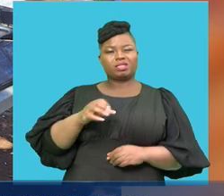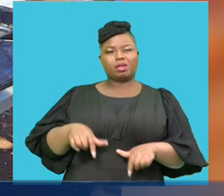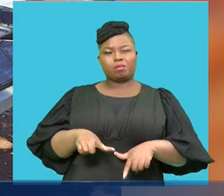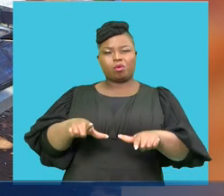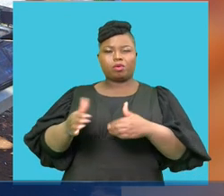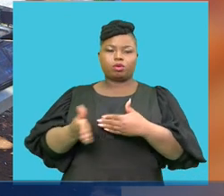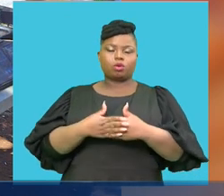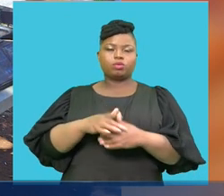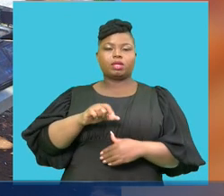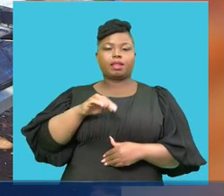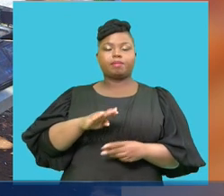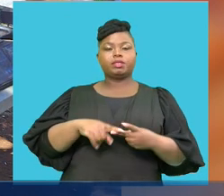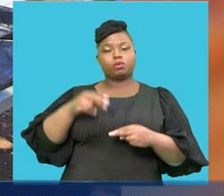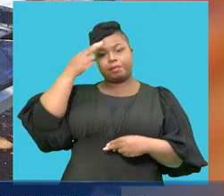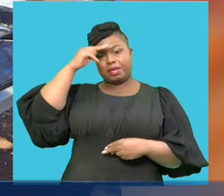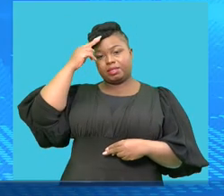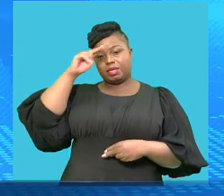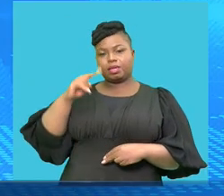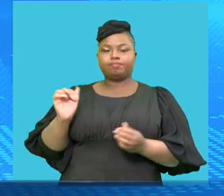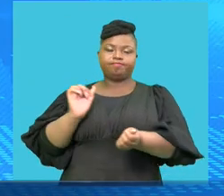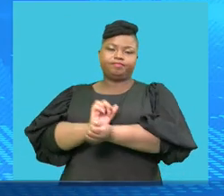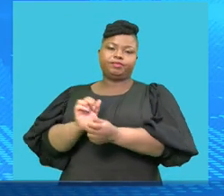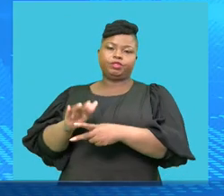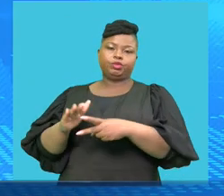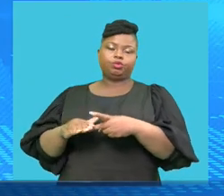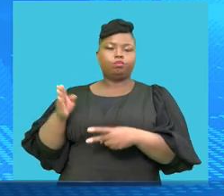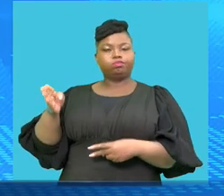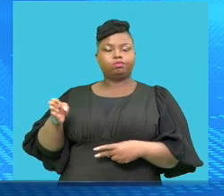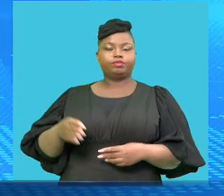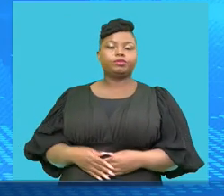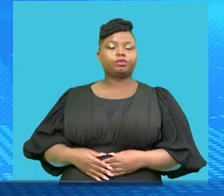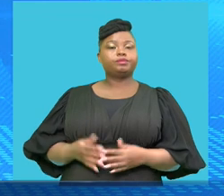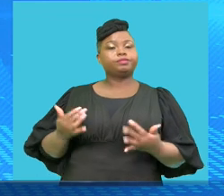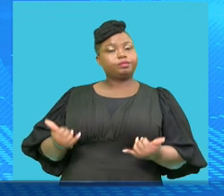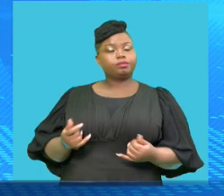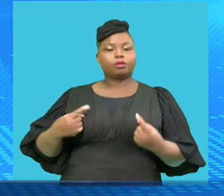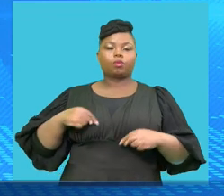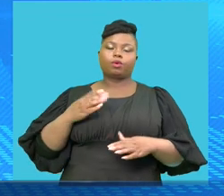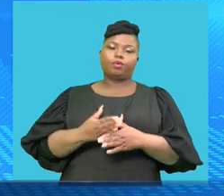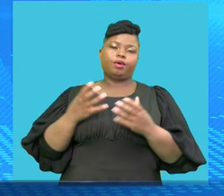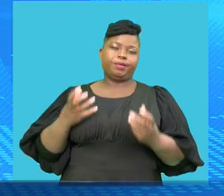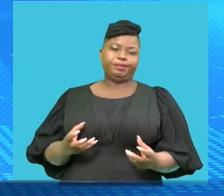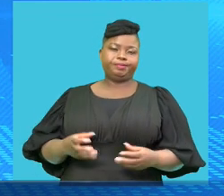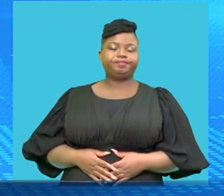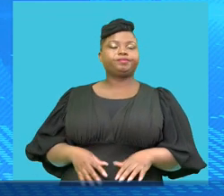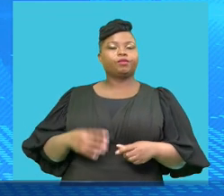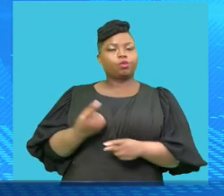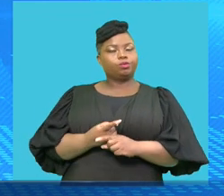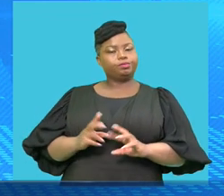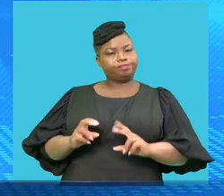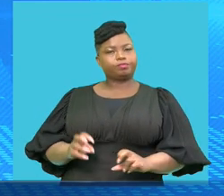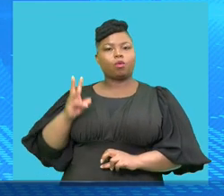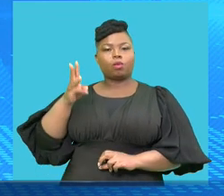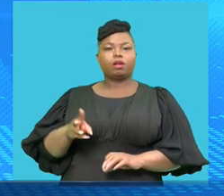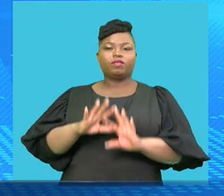and two Mexican nationals were also arrested in that particular case. So we are hard at work and we are leaving nothing to